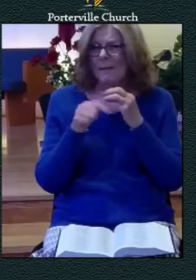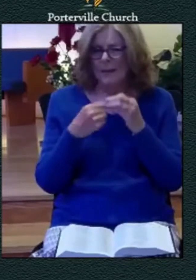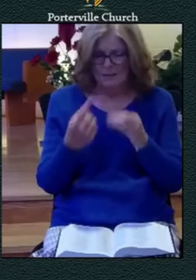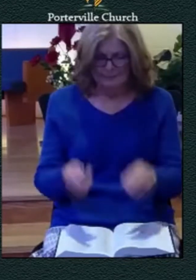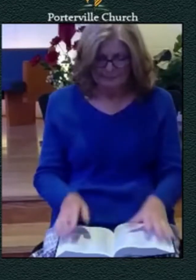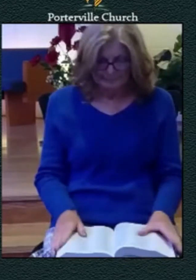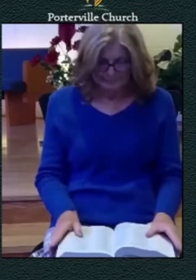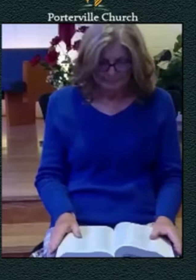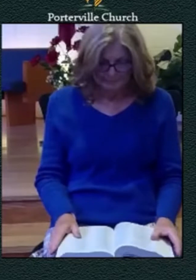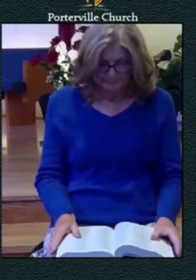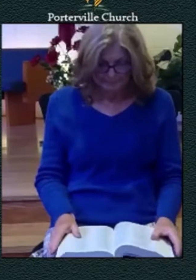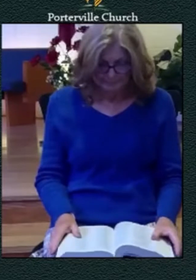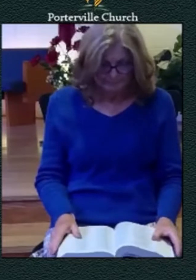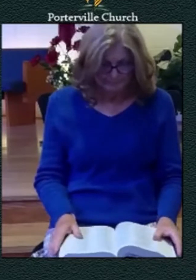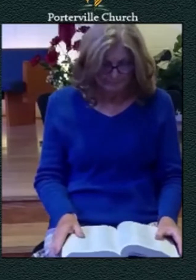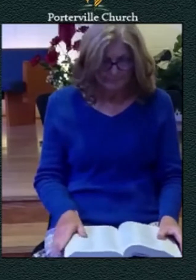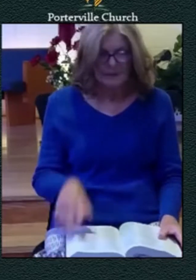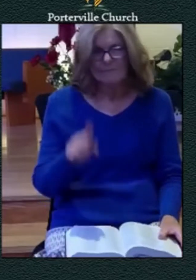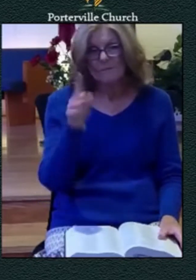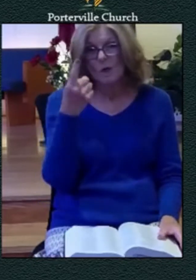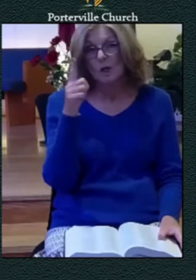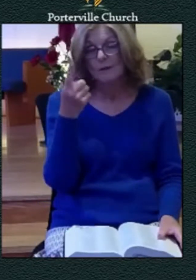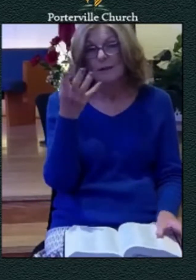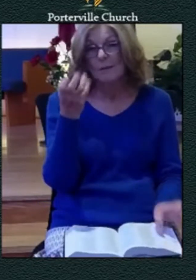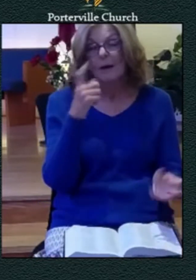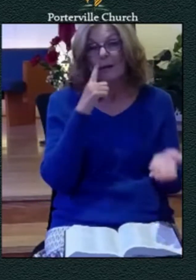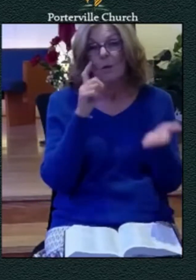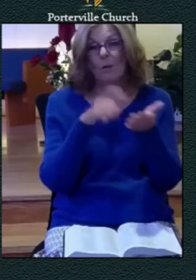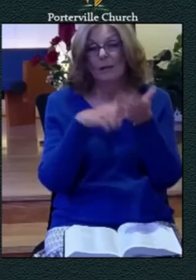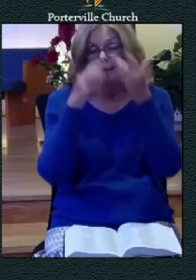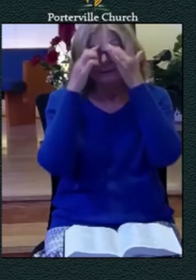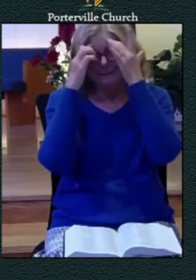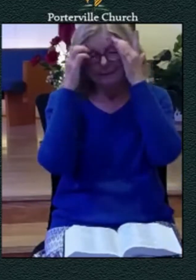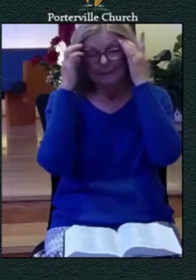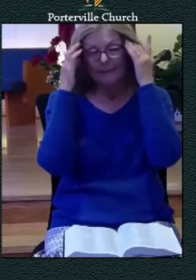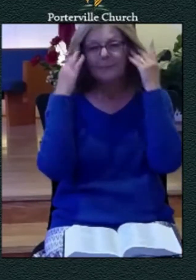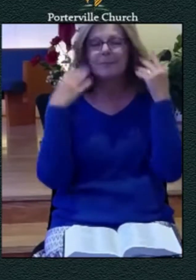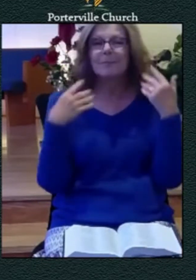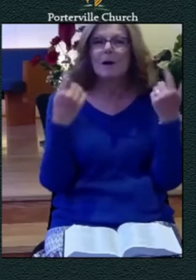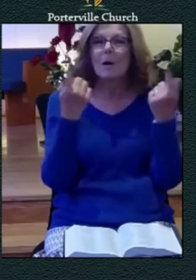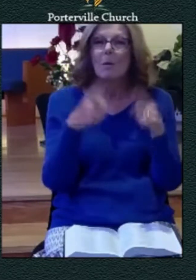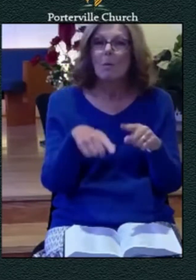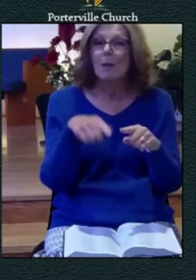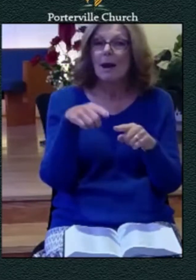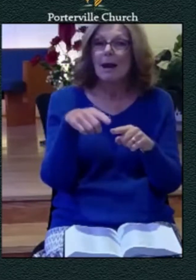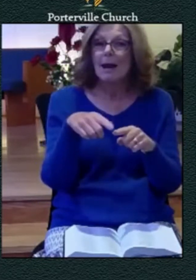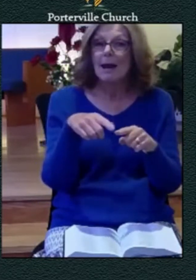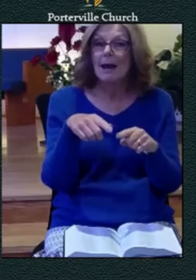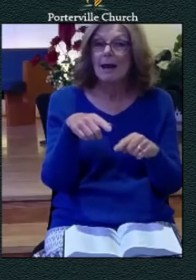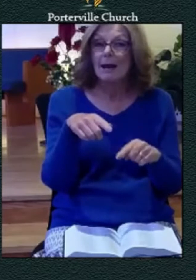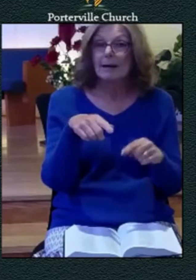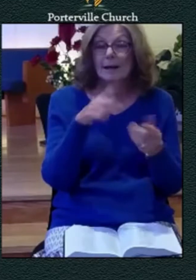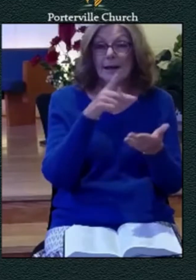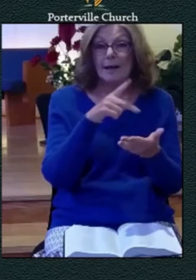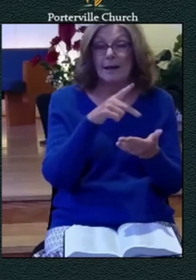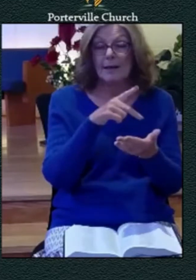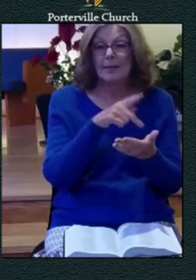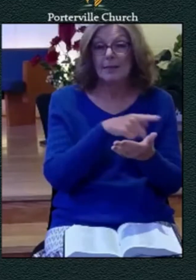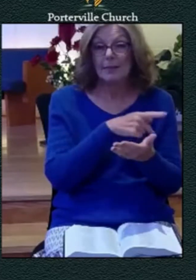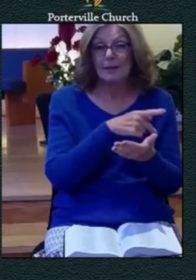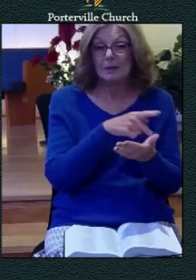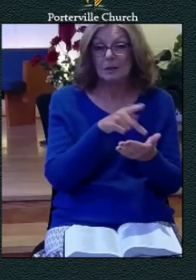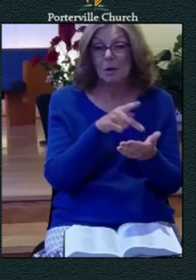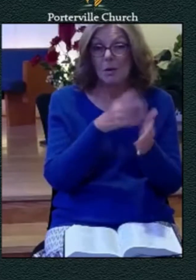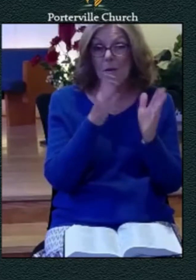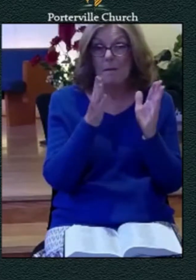the first thing i want you to notice is that when he says this is my infirmity he's making